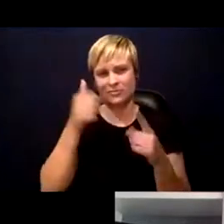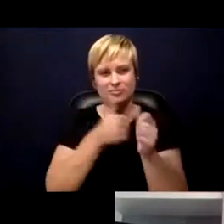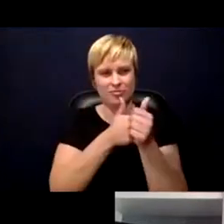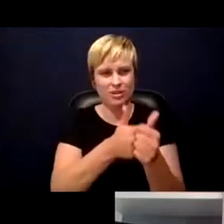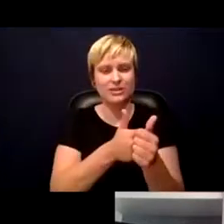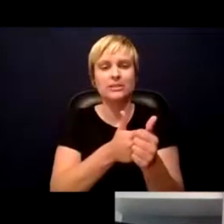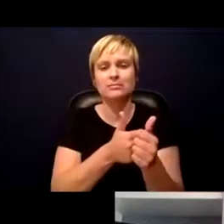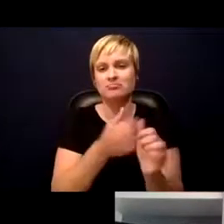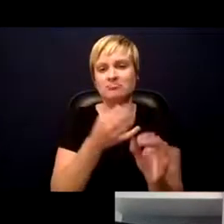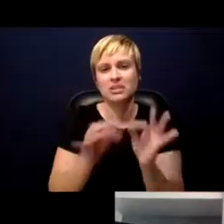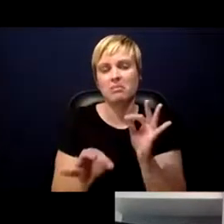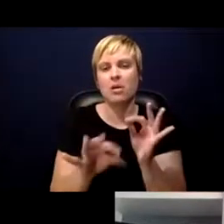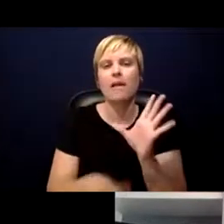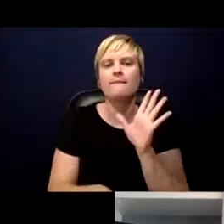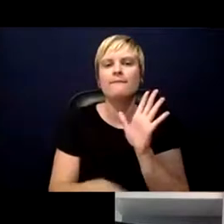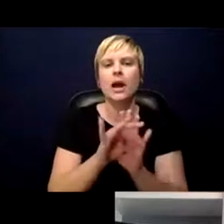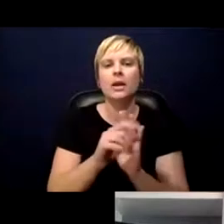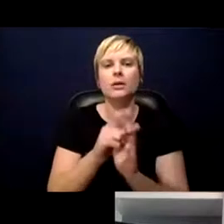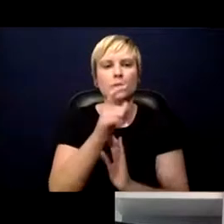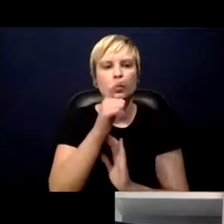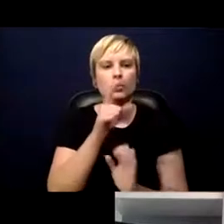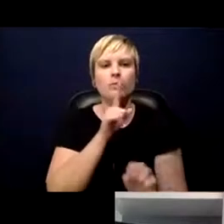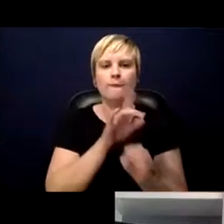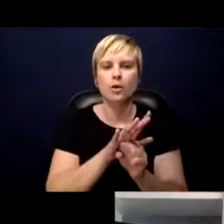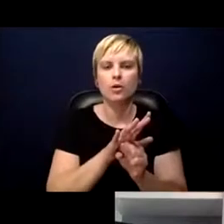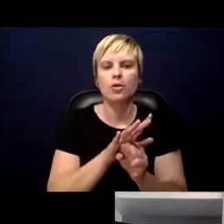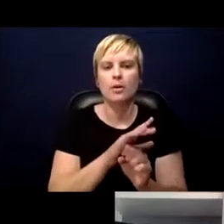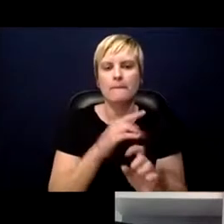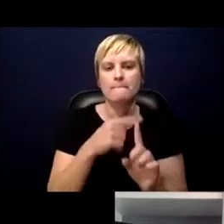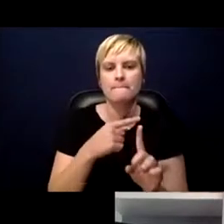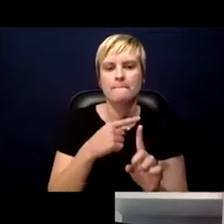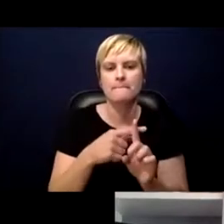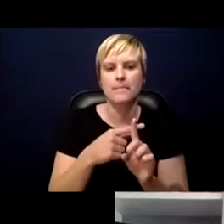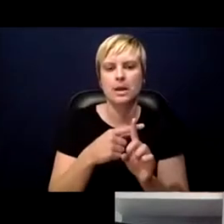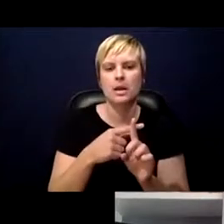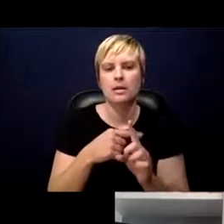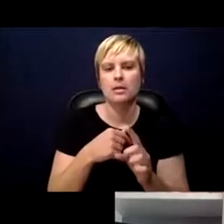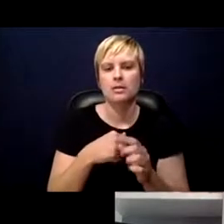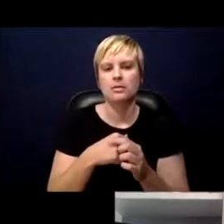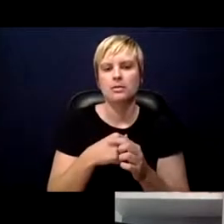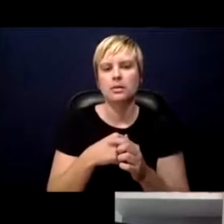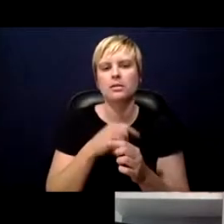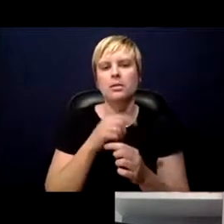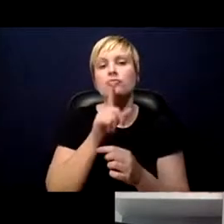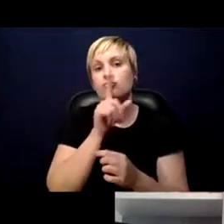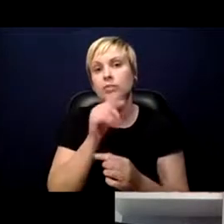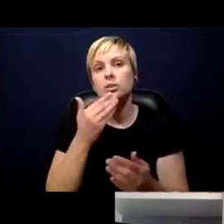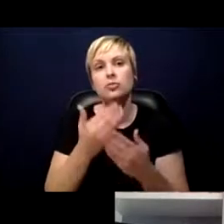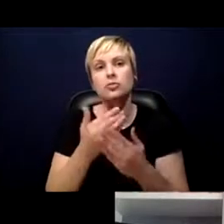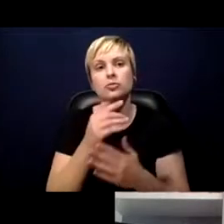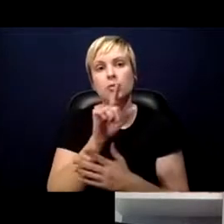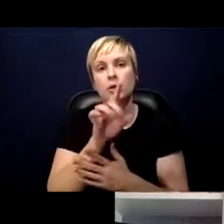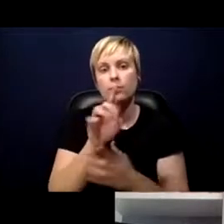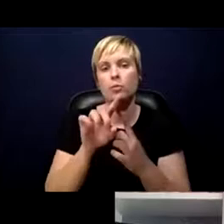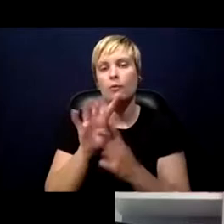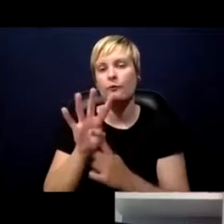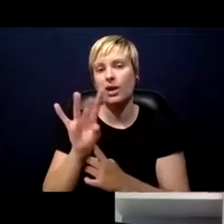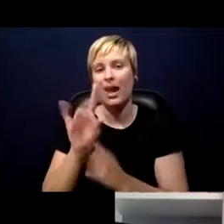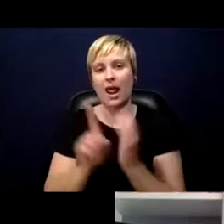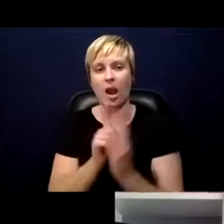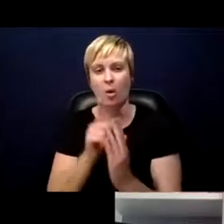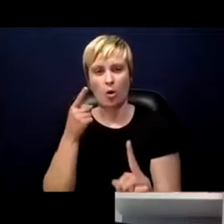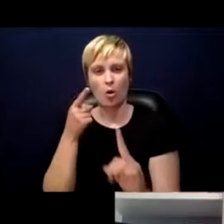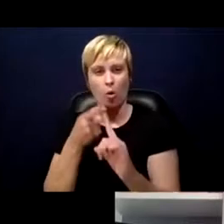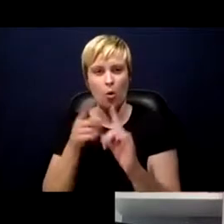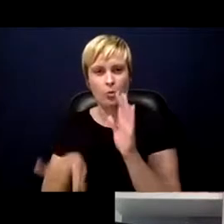confirmed and I really love the fact that you want to do it within 24 to 48 hours. That's reasonable enough to make sure that if a